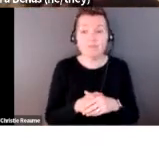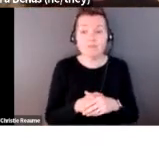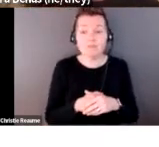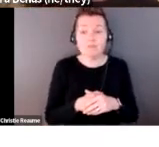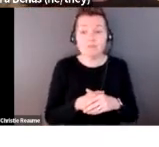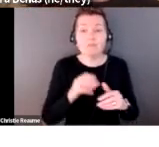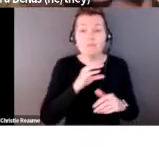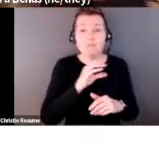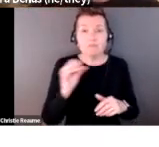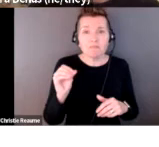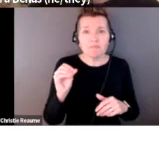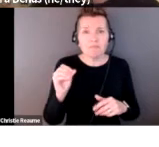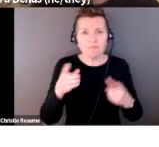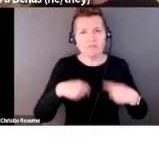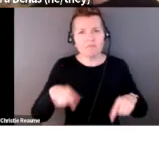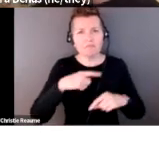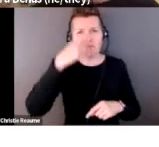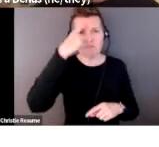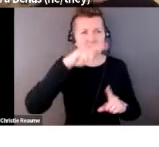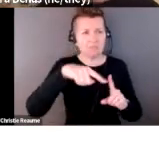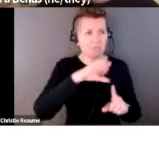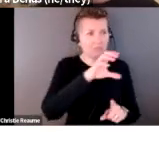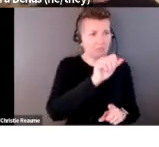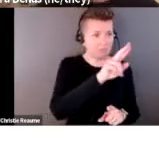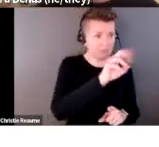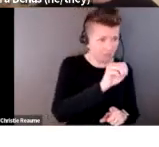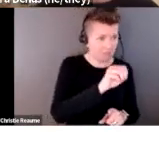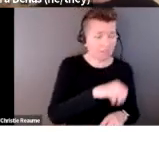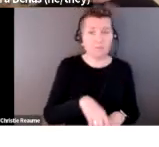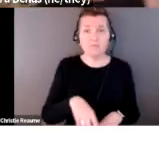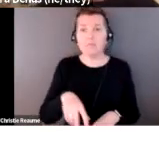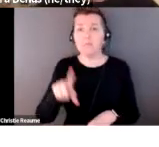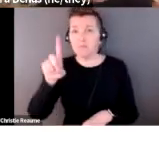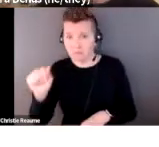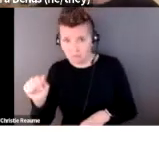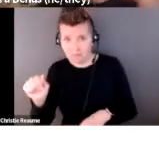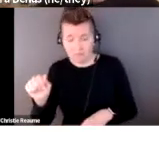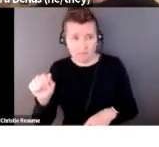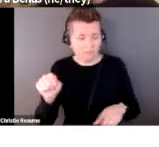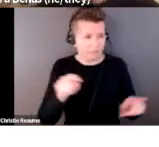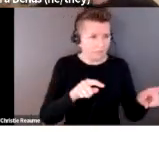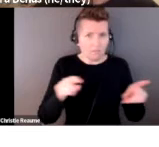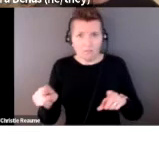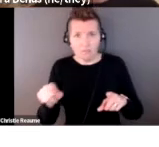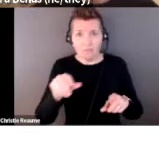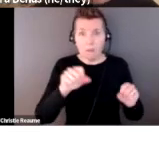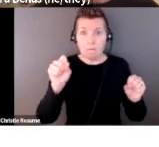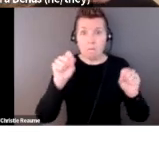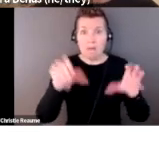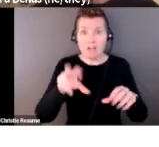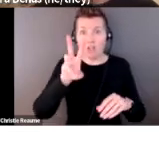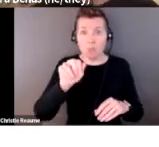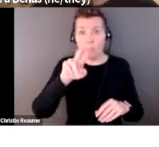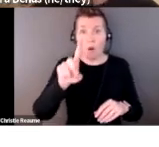distinction of what we consider, you know, care for sick and disabled people, right? And often I think the magic wand massager is known for more